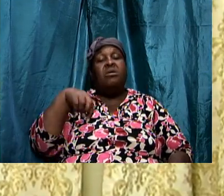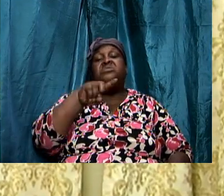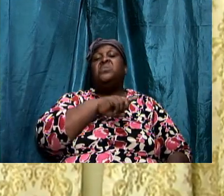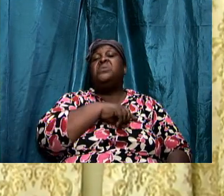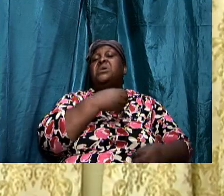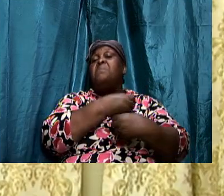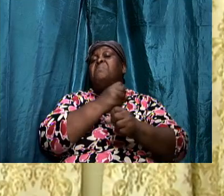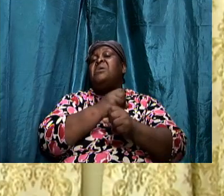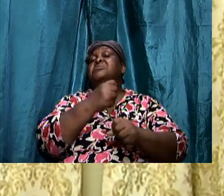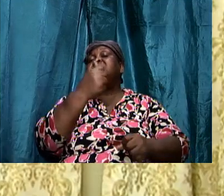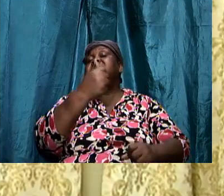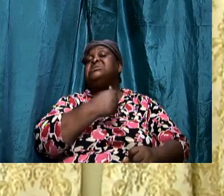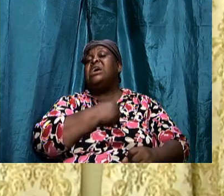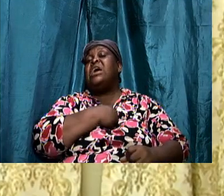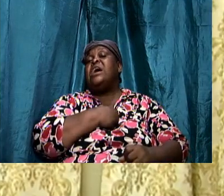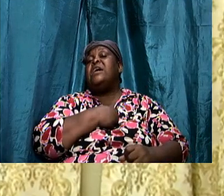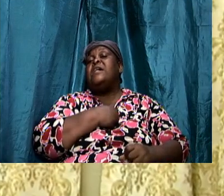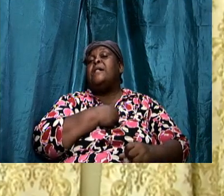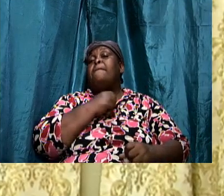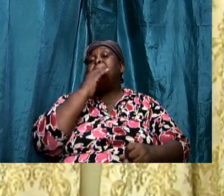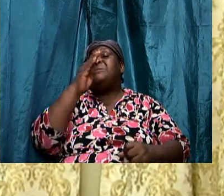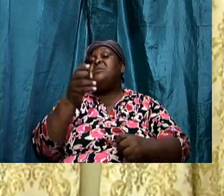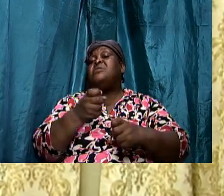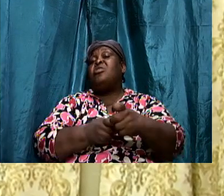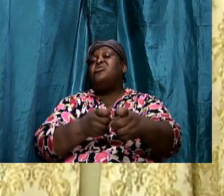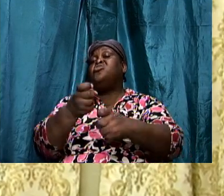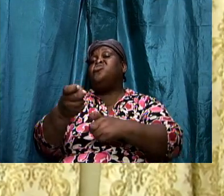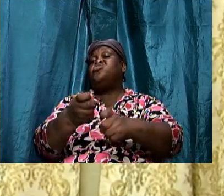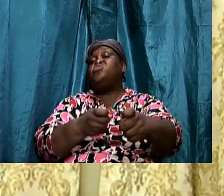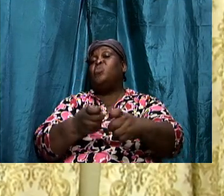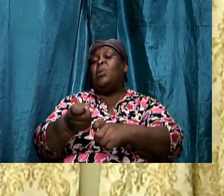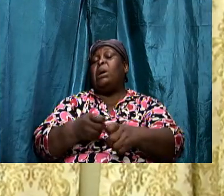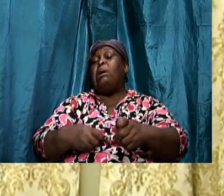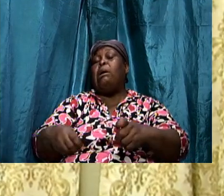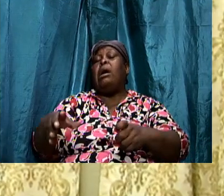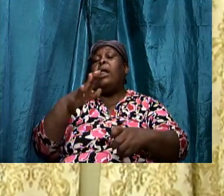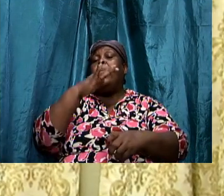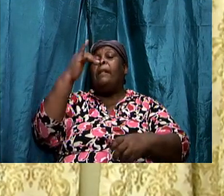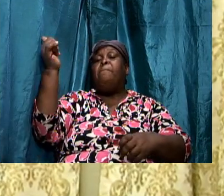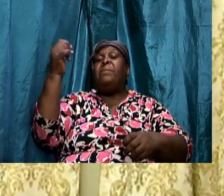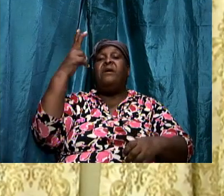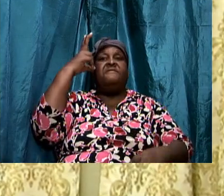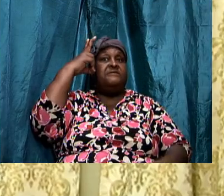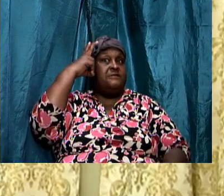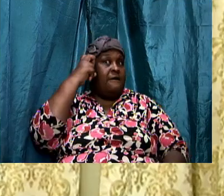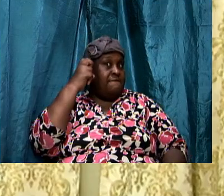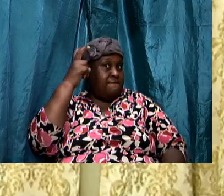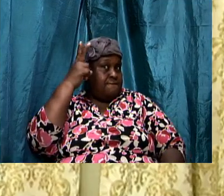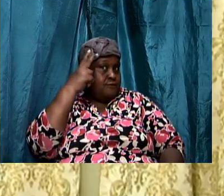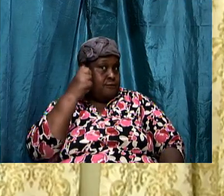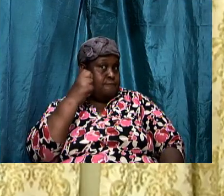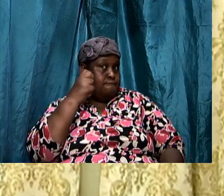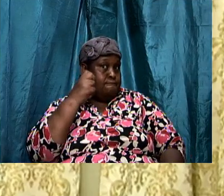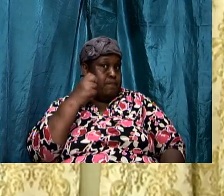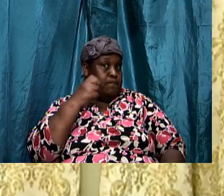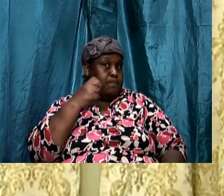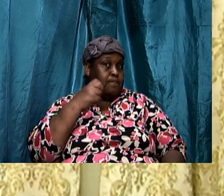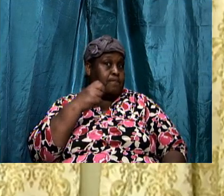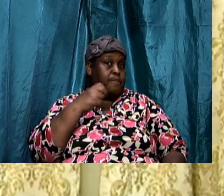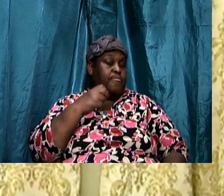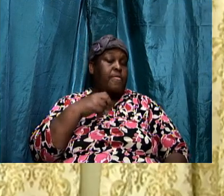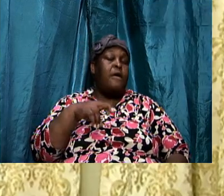be pushed down in the battle because we feel to realize the extent and the